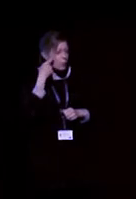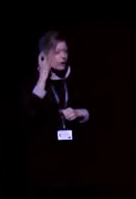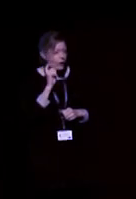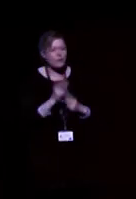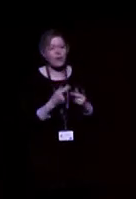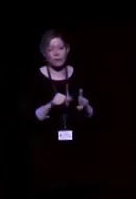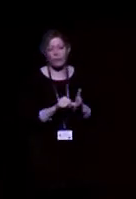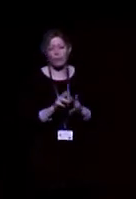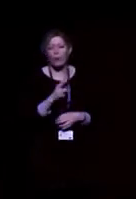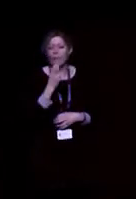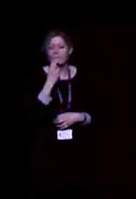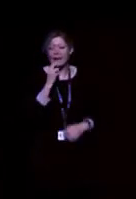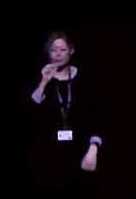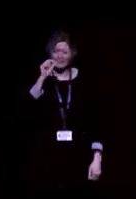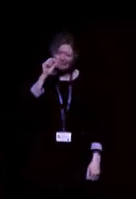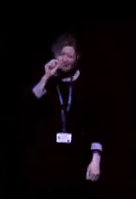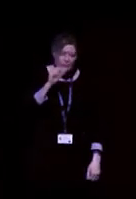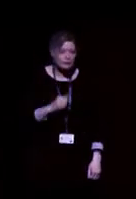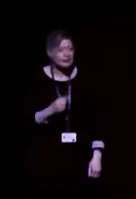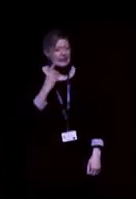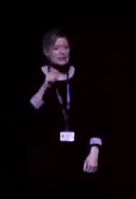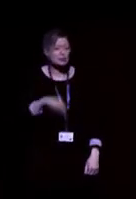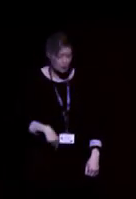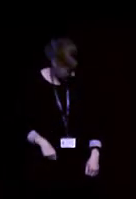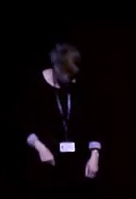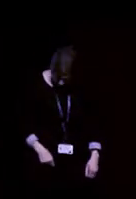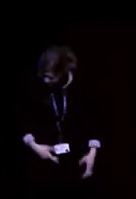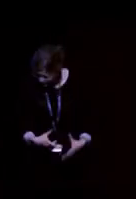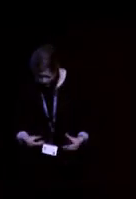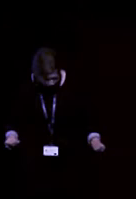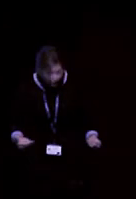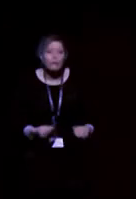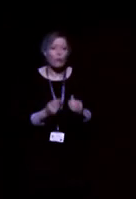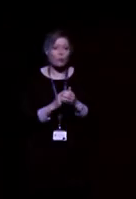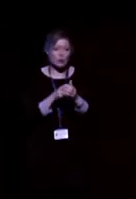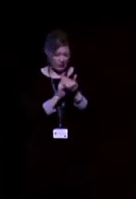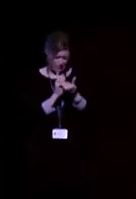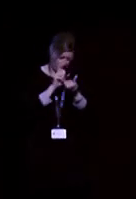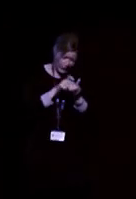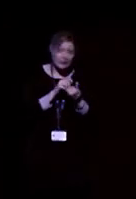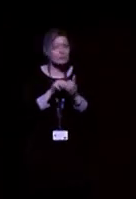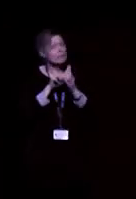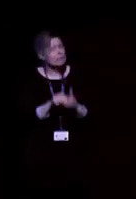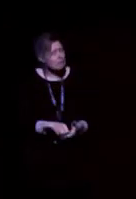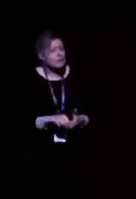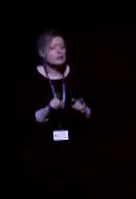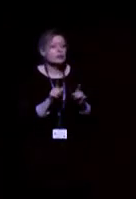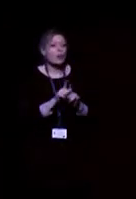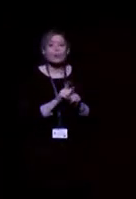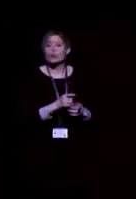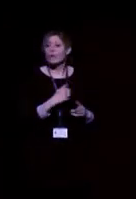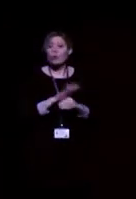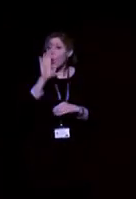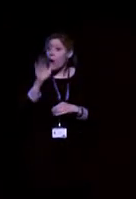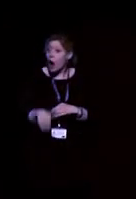also very small. Easy to get lost, hard to put in the hearing aid. And obviously, of course, if you're out and about, there's always